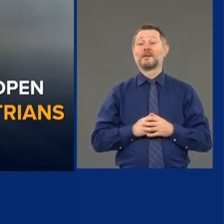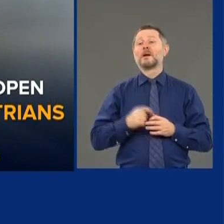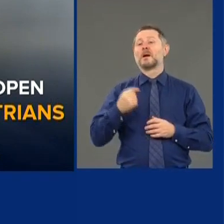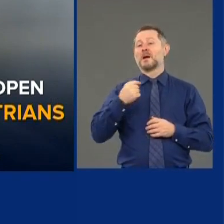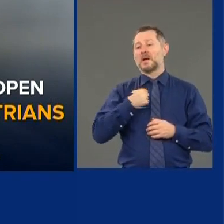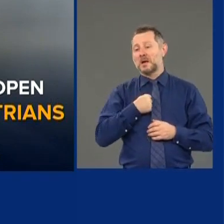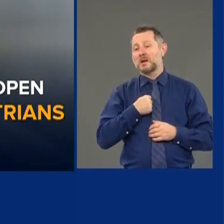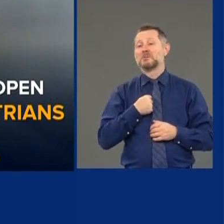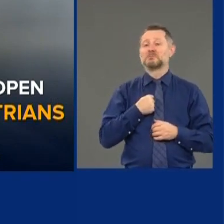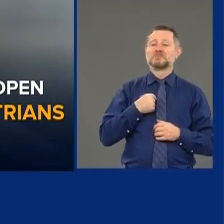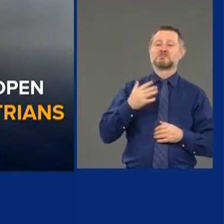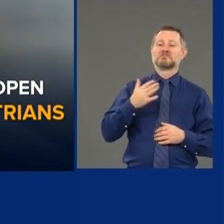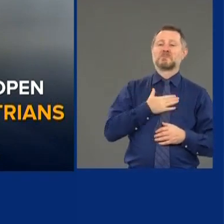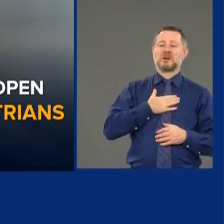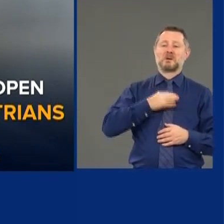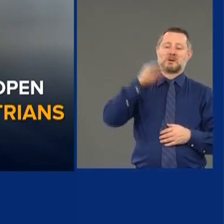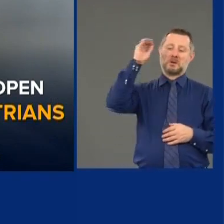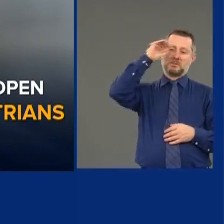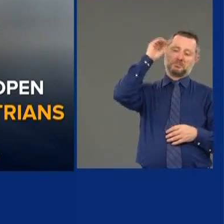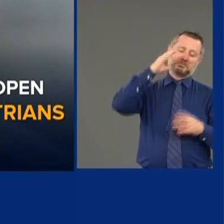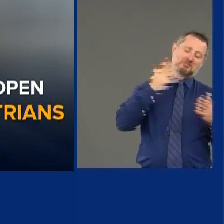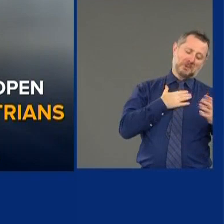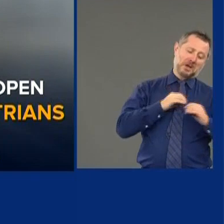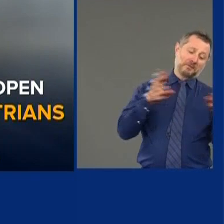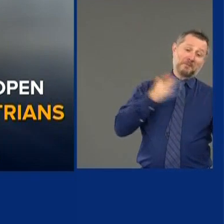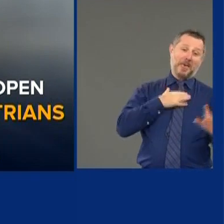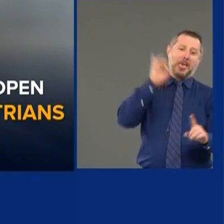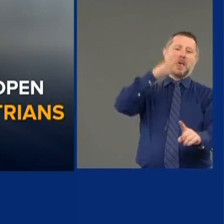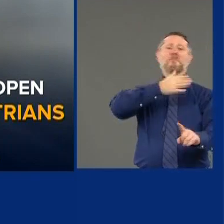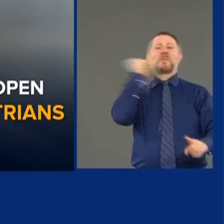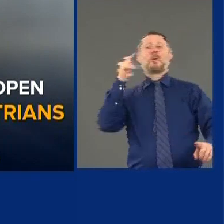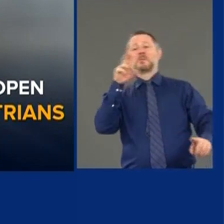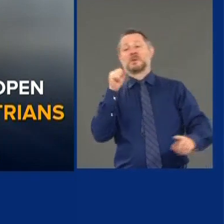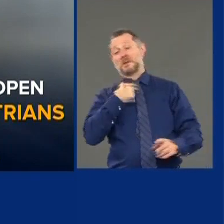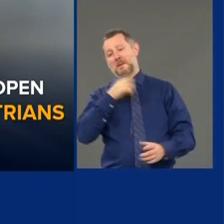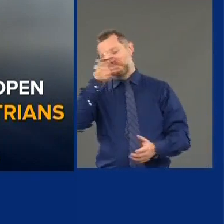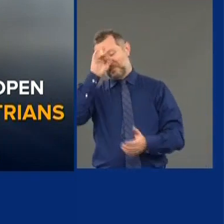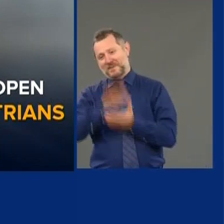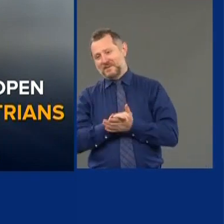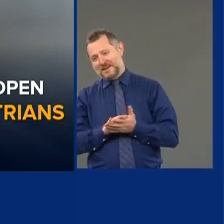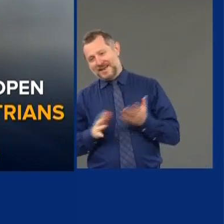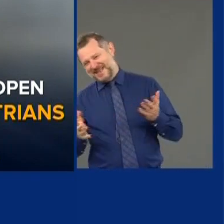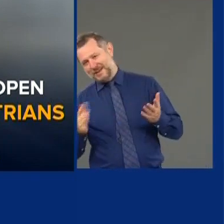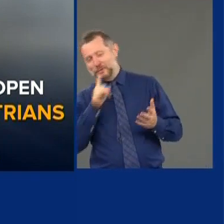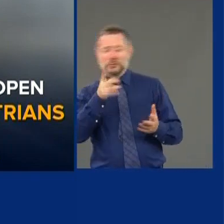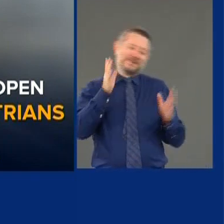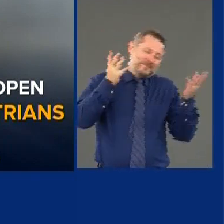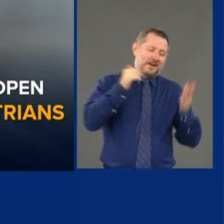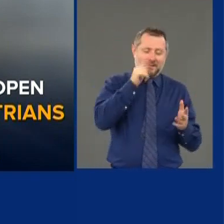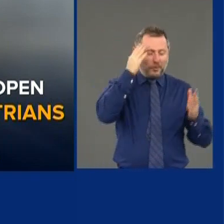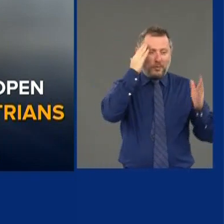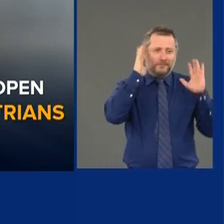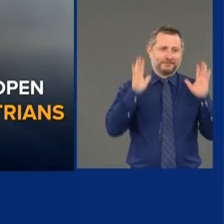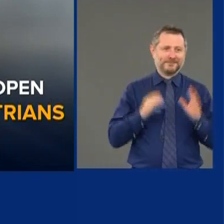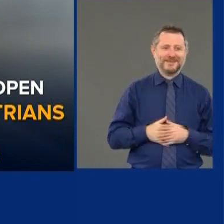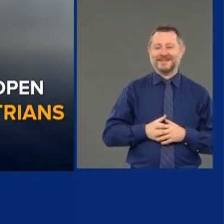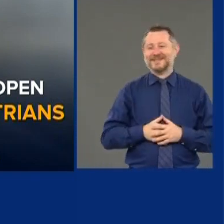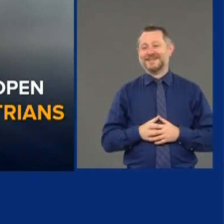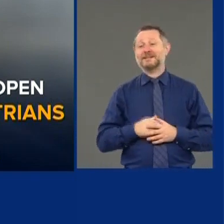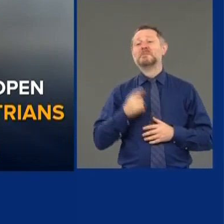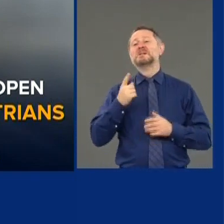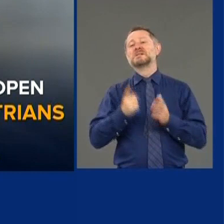objective about that because I'm not. But I believe it is a fact anyway. Sometimes you can be